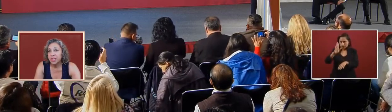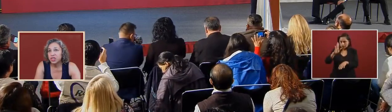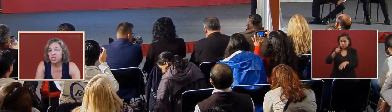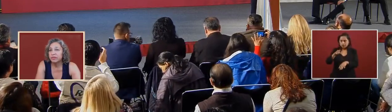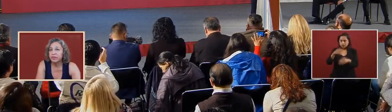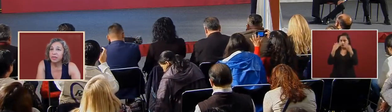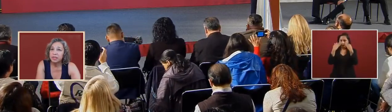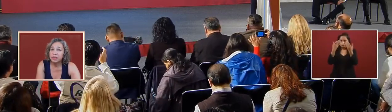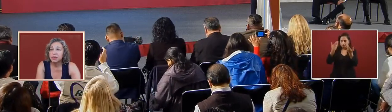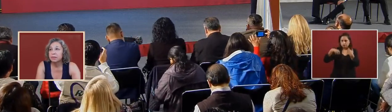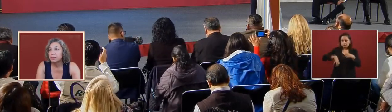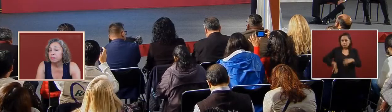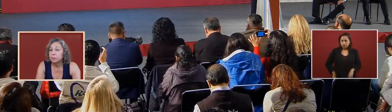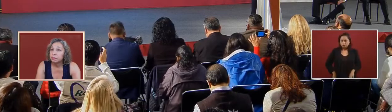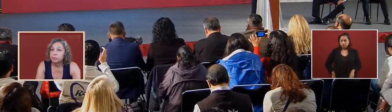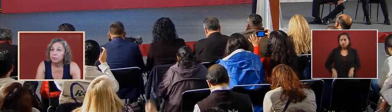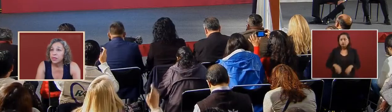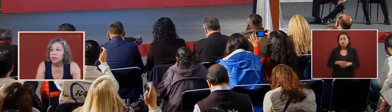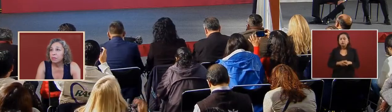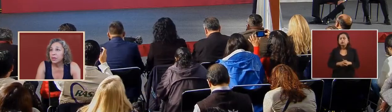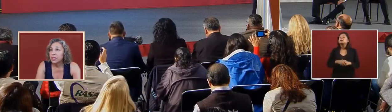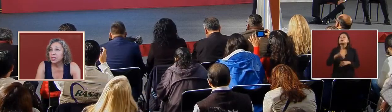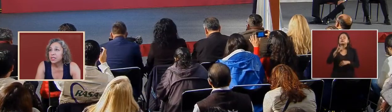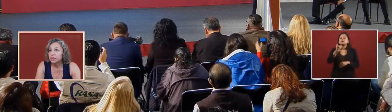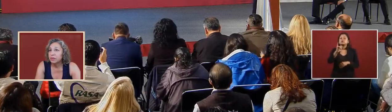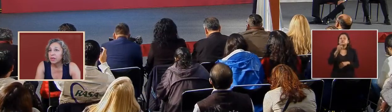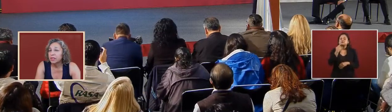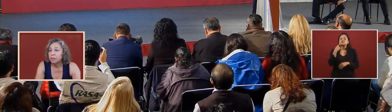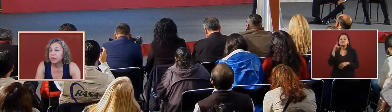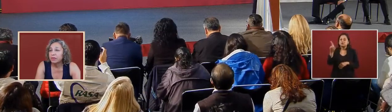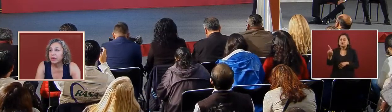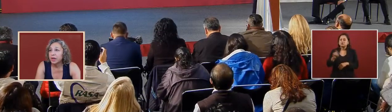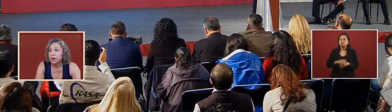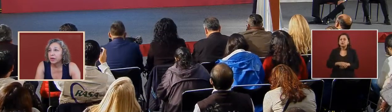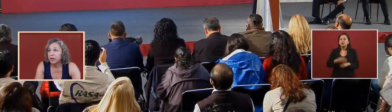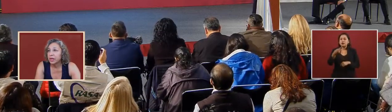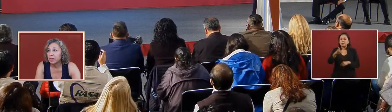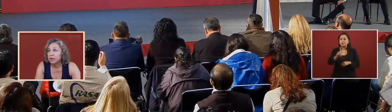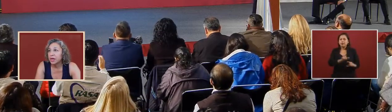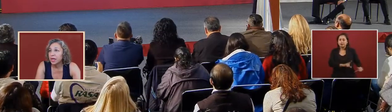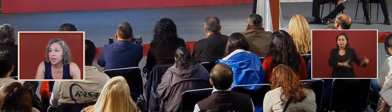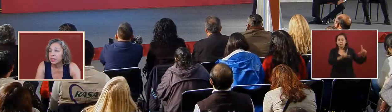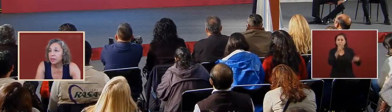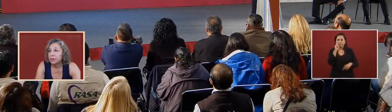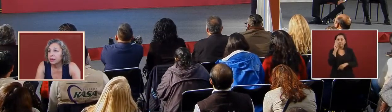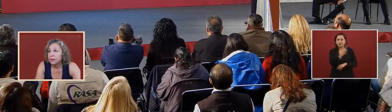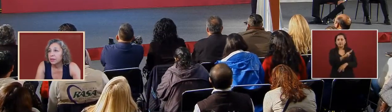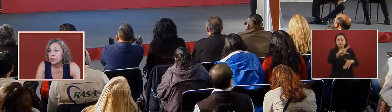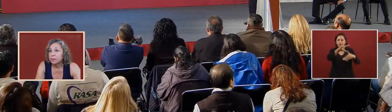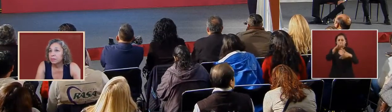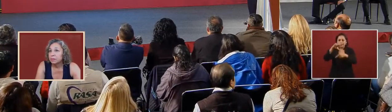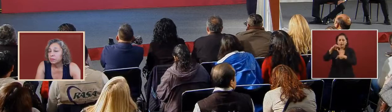deviations of funds but this is for example very concrete lorena